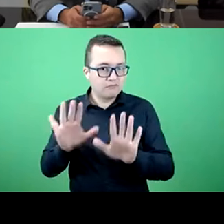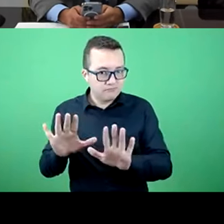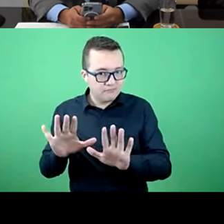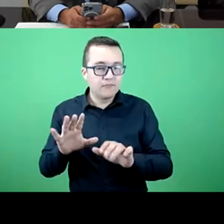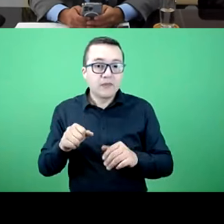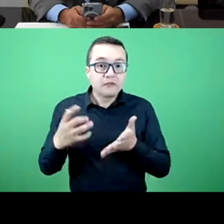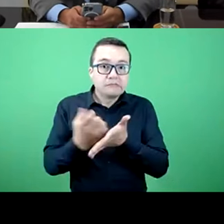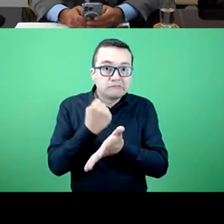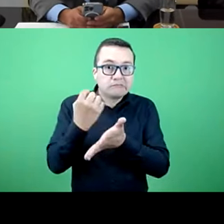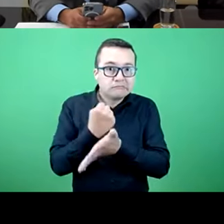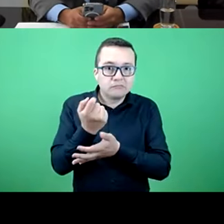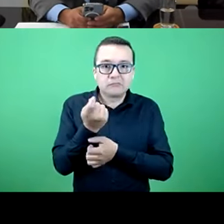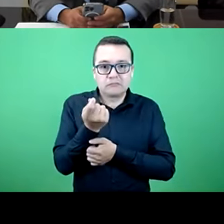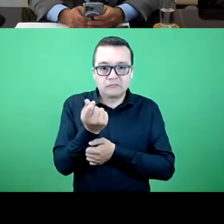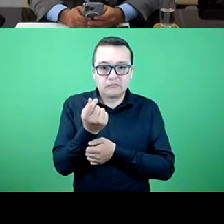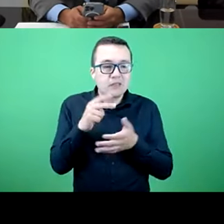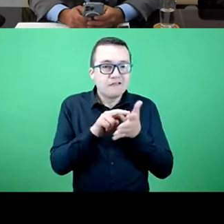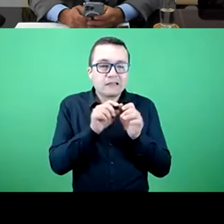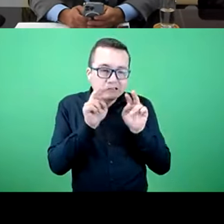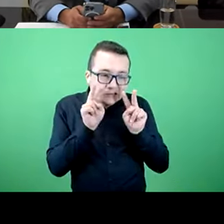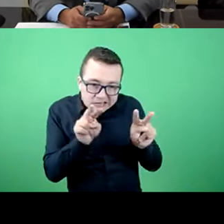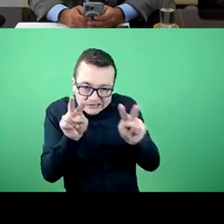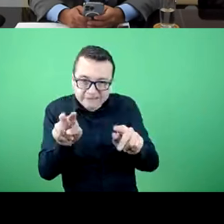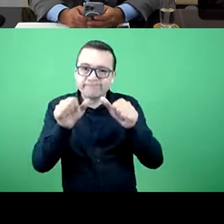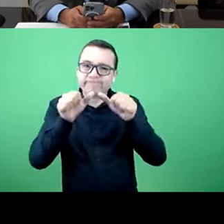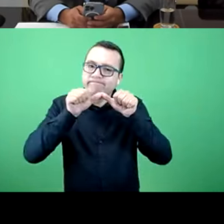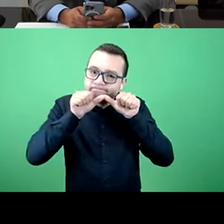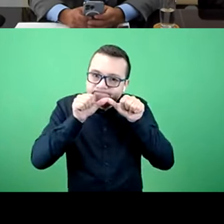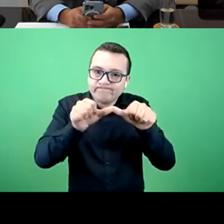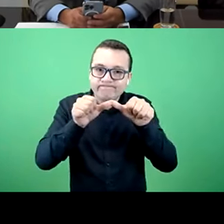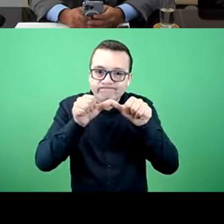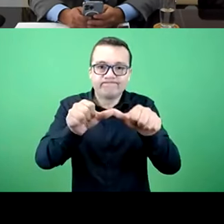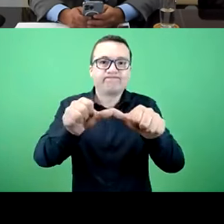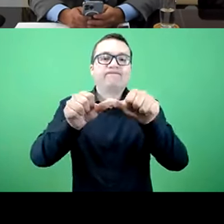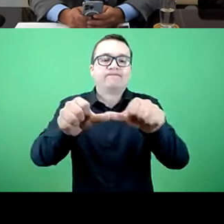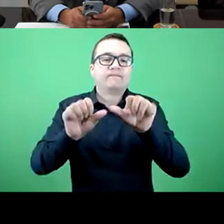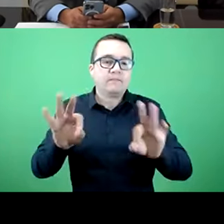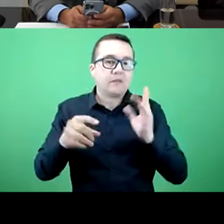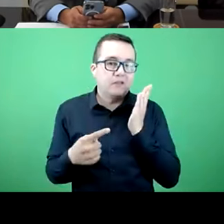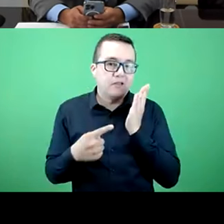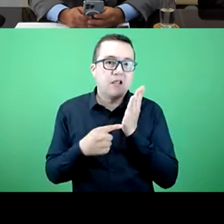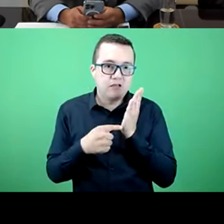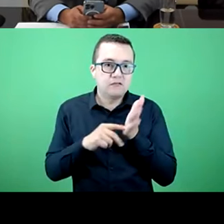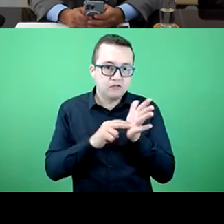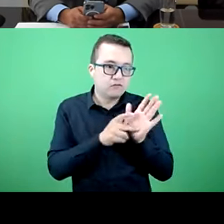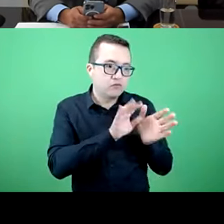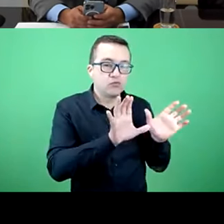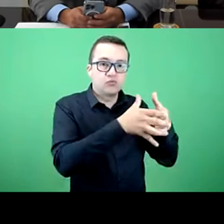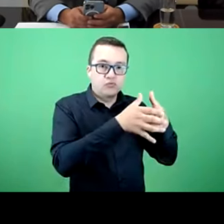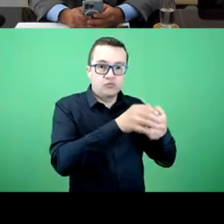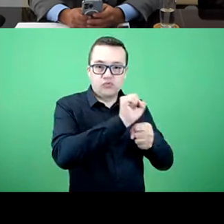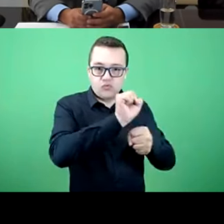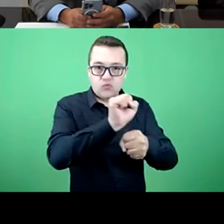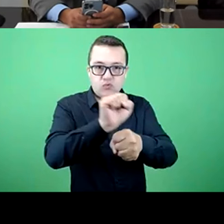pricing regulations. There are requisites in terms of capital and parameters for sustainability and